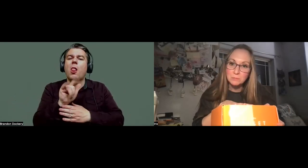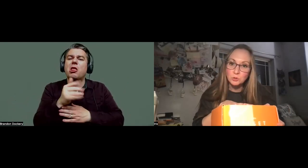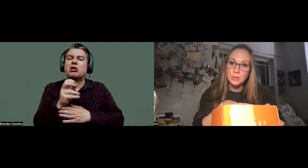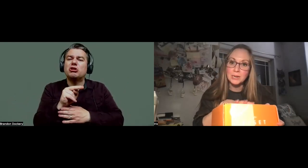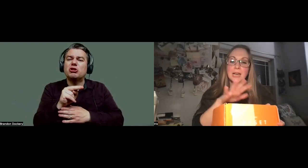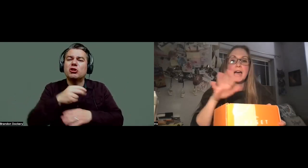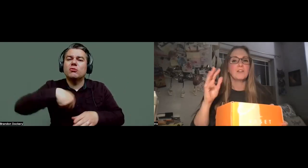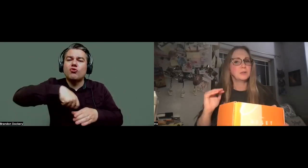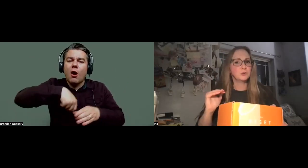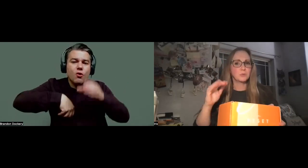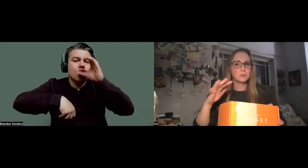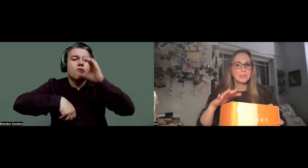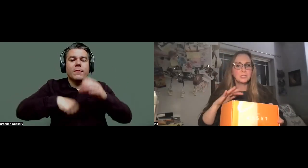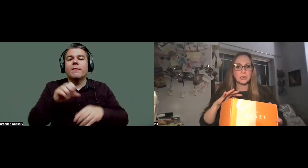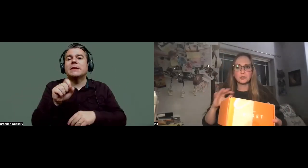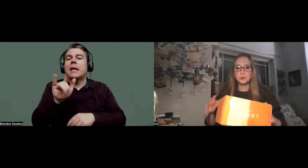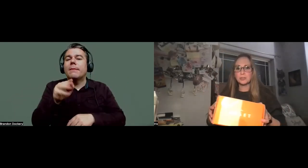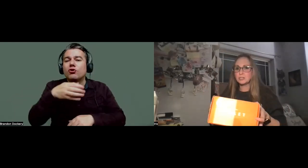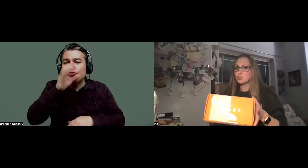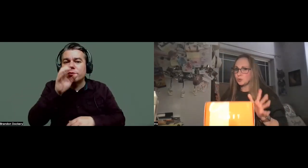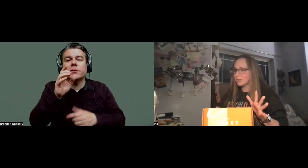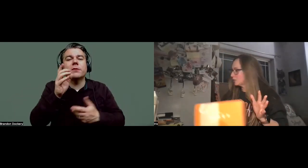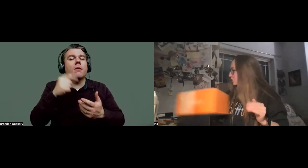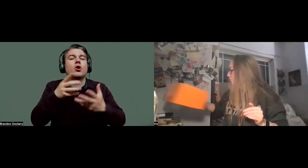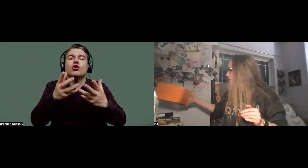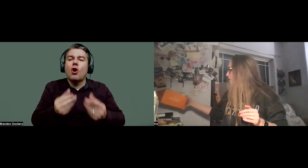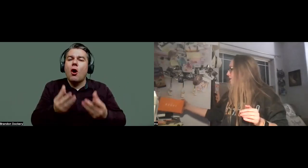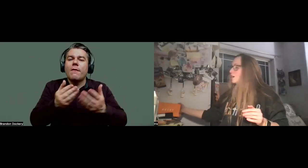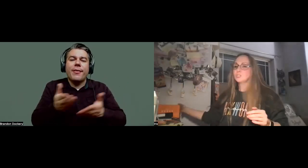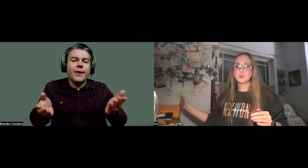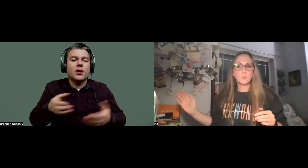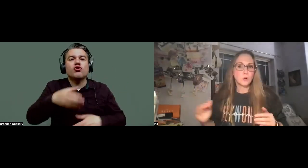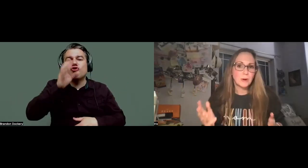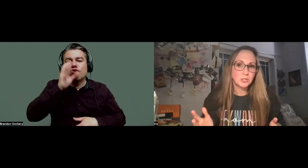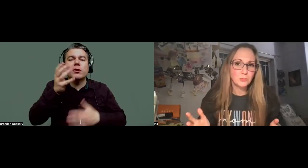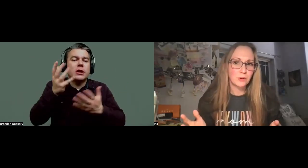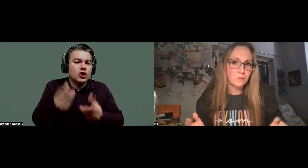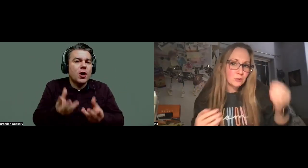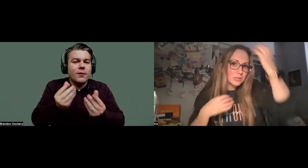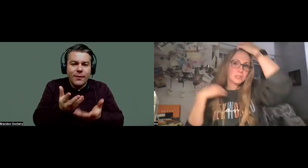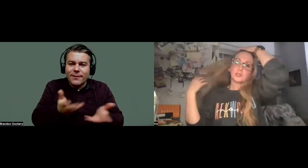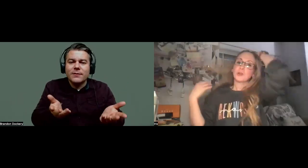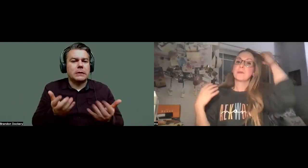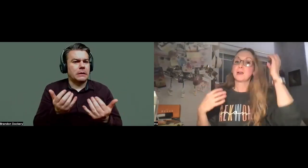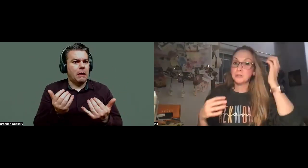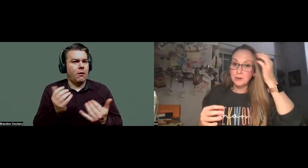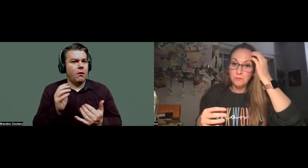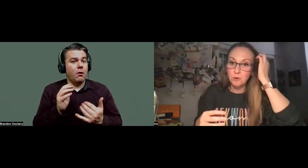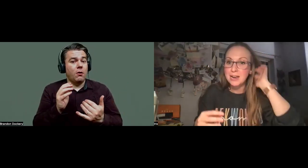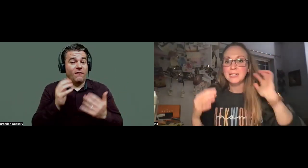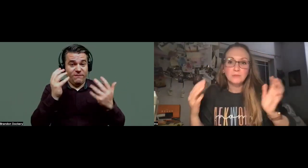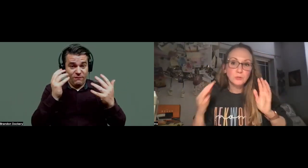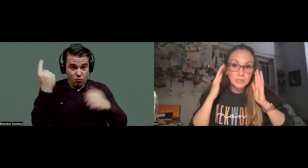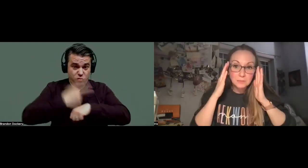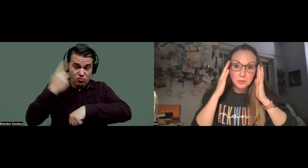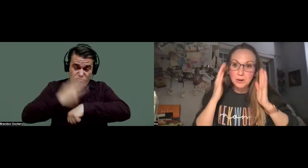my slim drink. I've been doing really gentle things, drinking gentle things. So what do I do when I first get started back on day